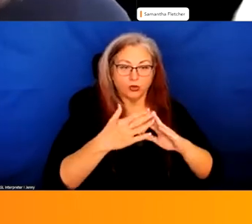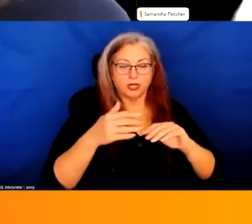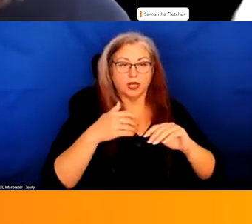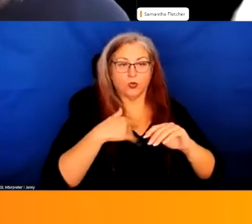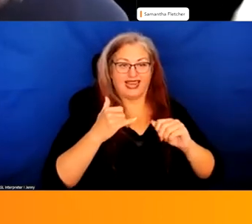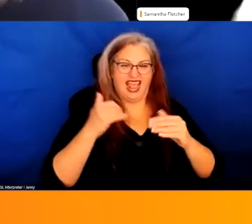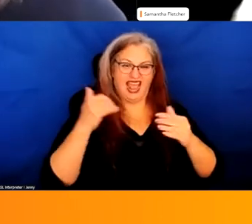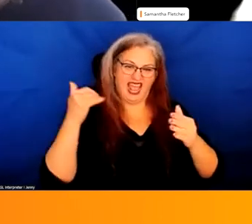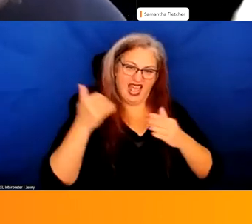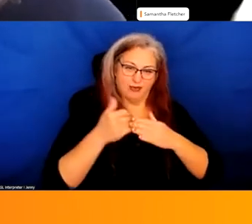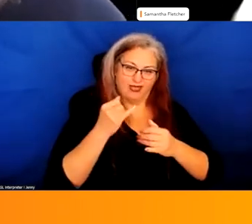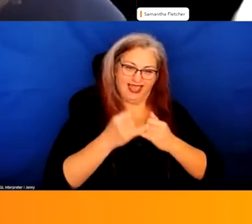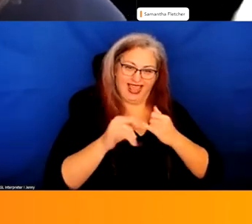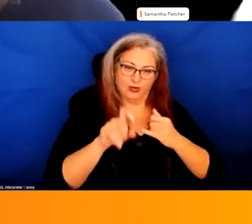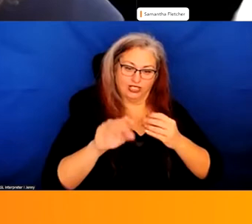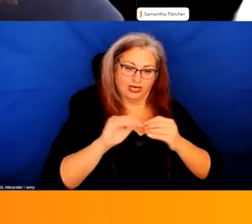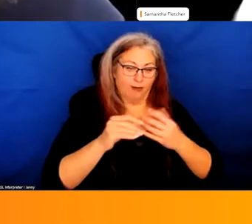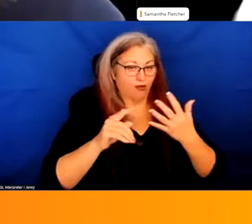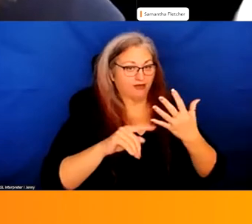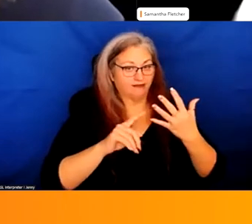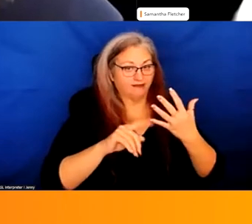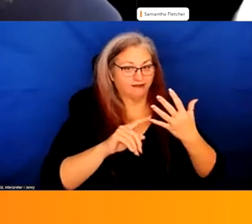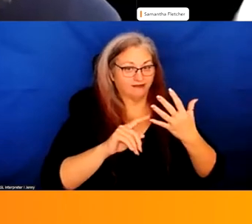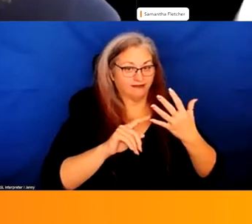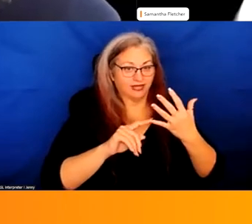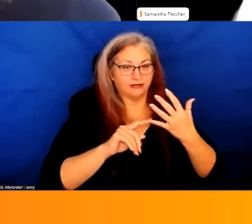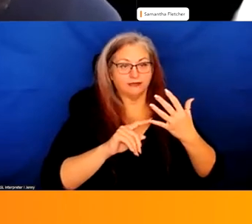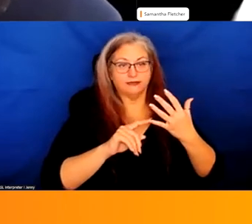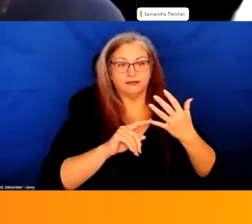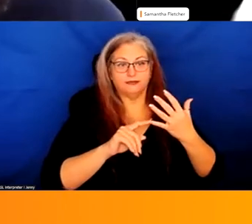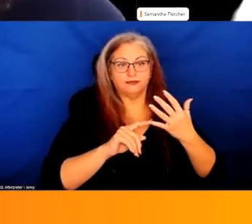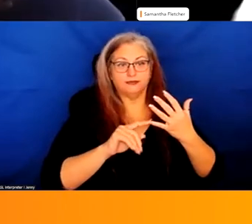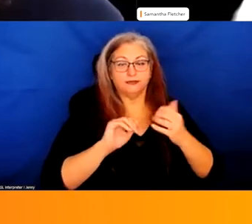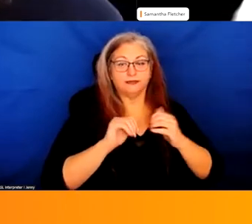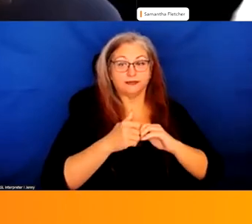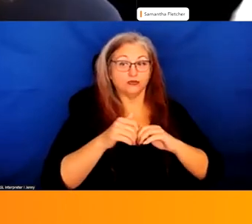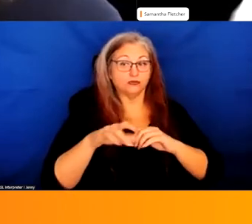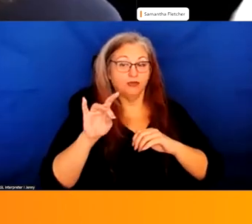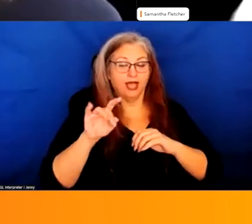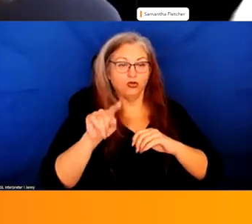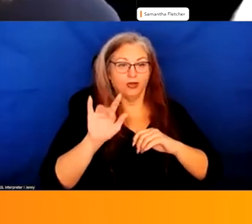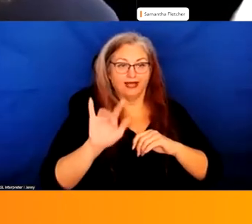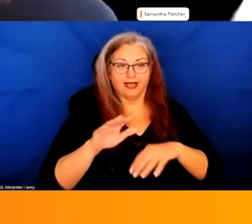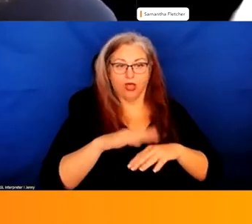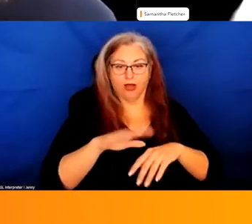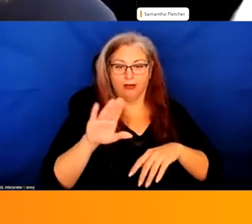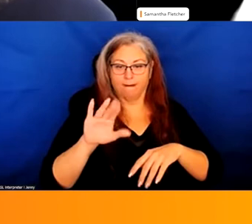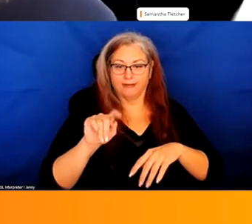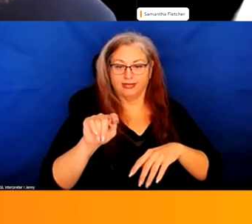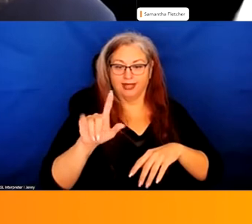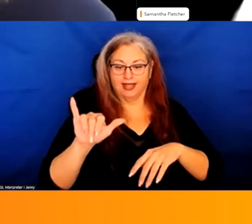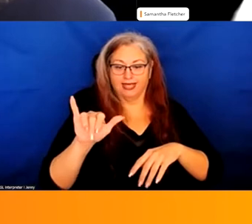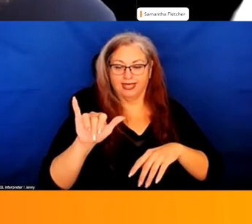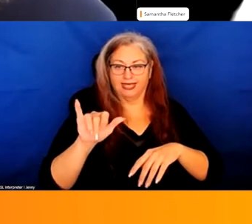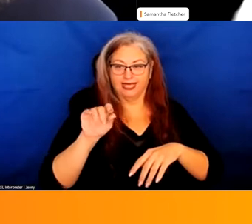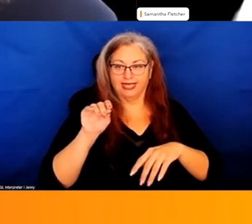last question, question number five, and the way that you get to that question is you click on the bit.ly link that's in